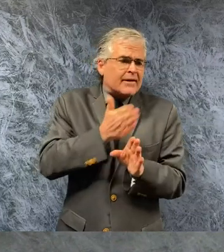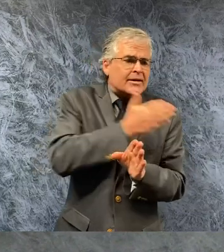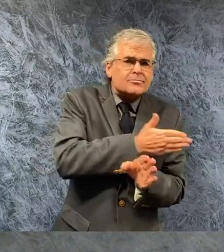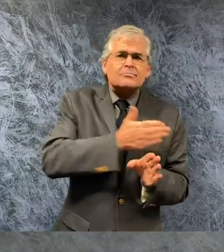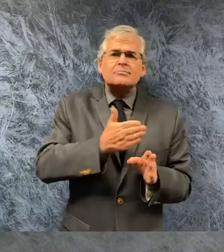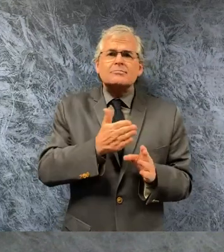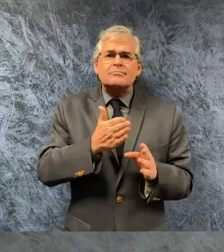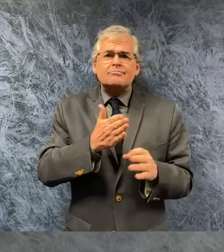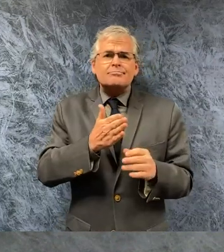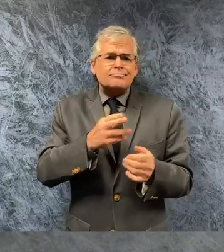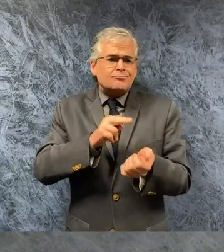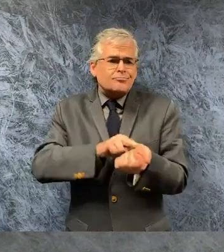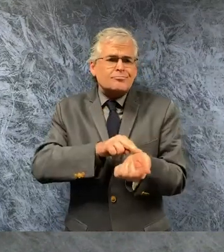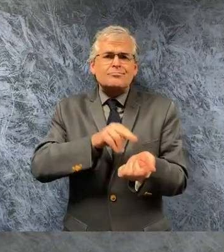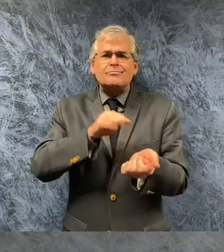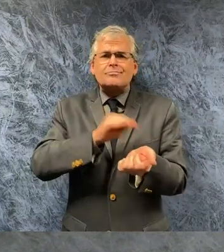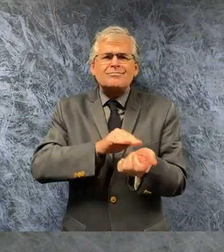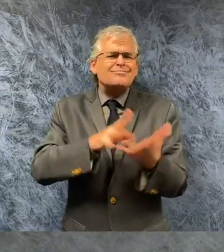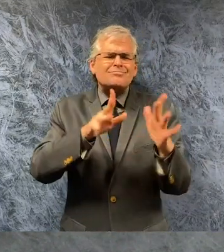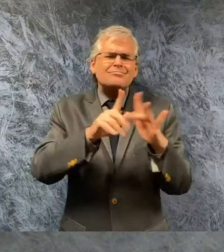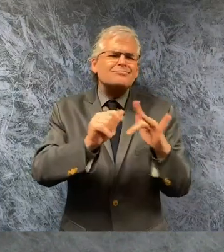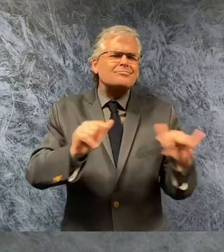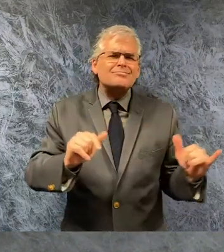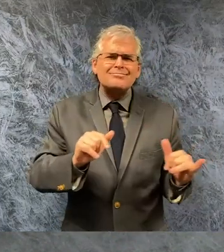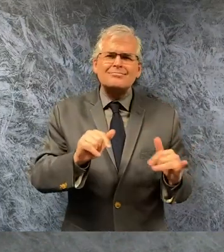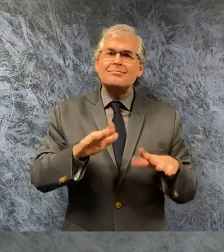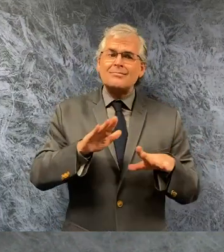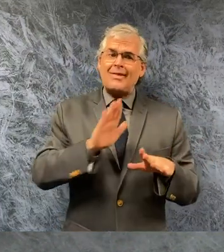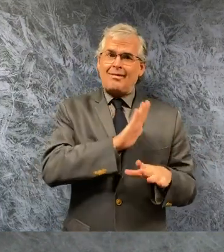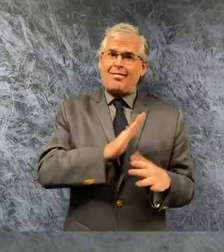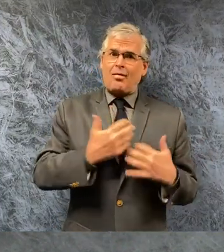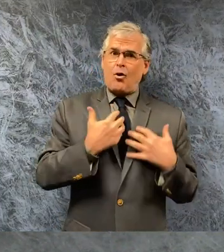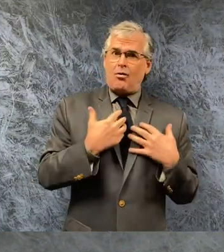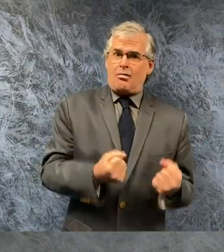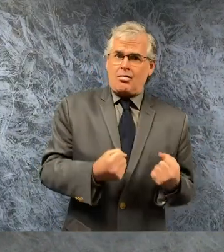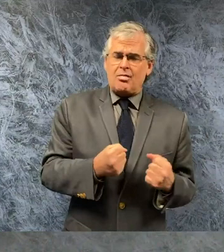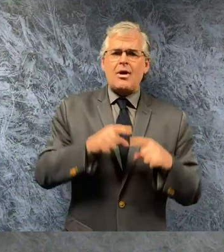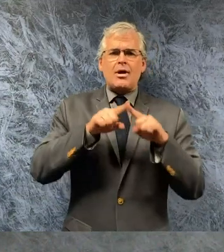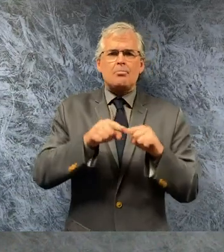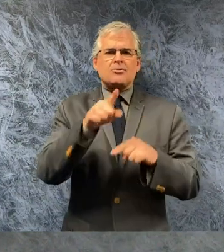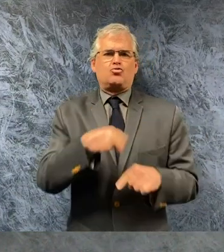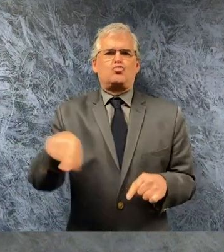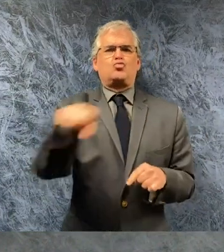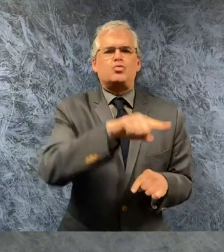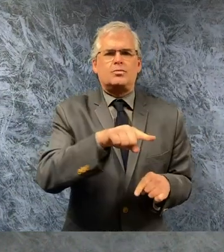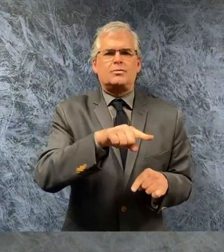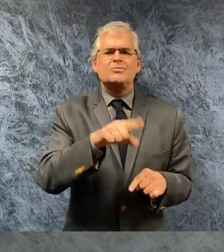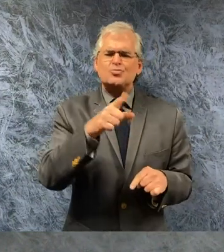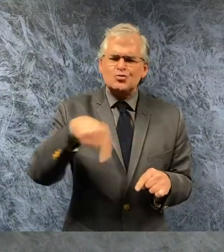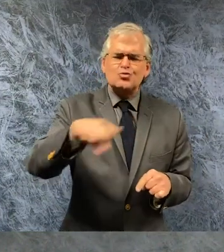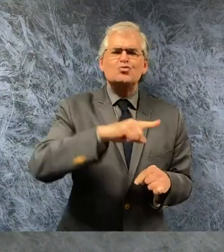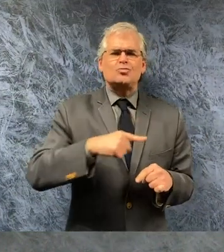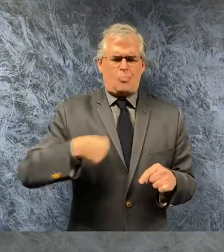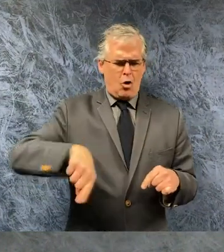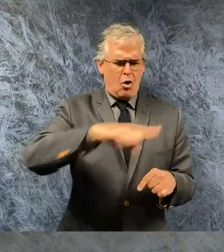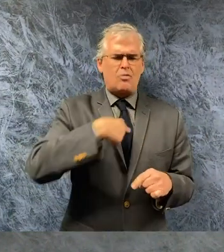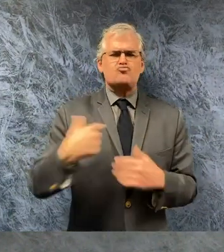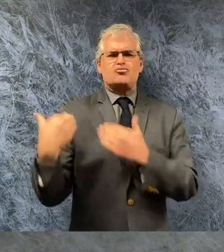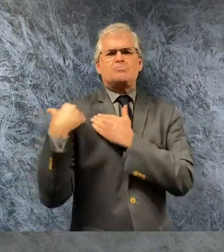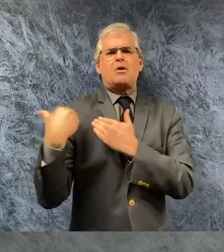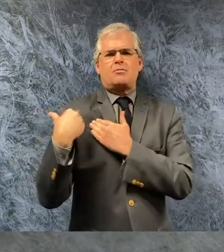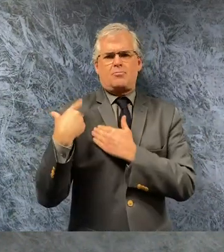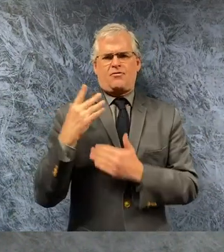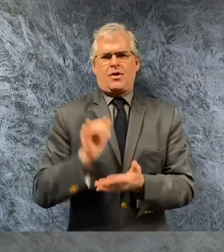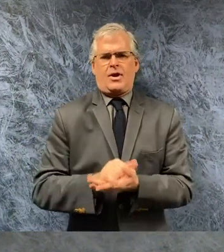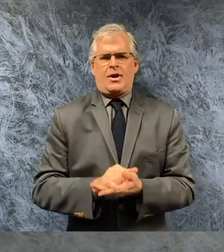but there's more that we can do and it's our responsibility to do so that's why today i signed a